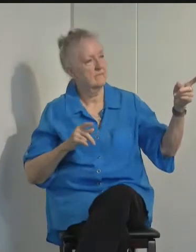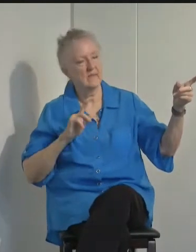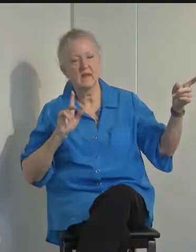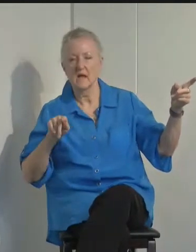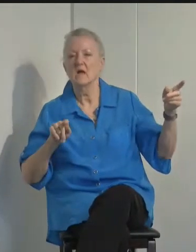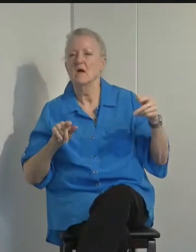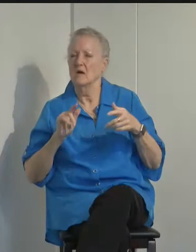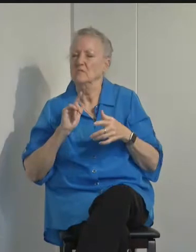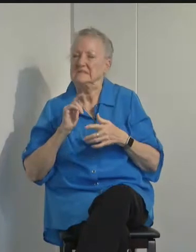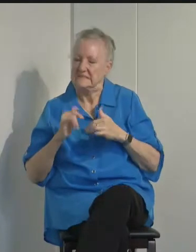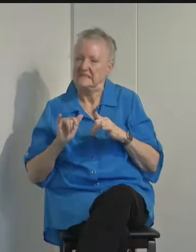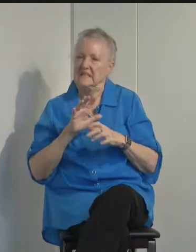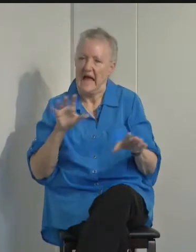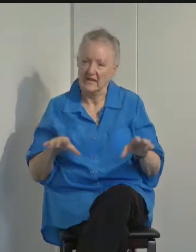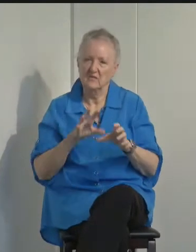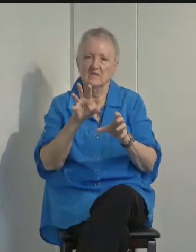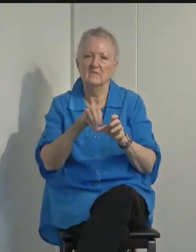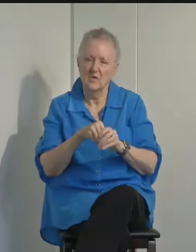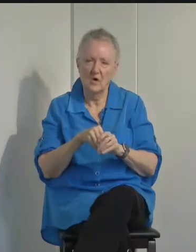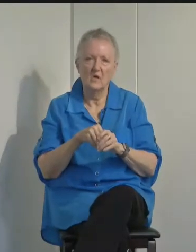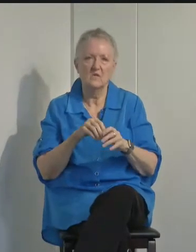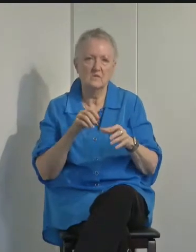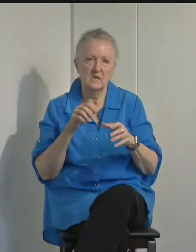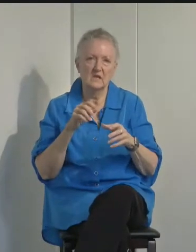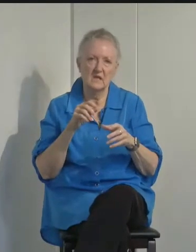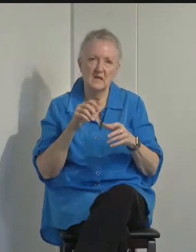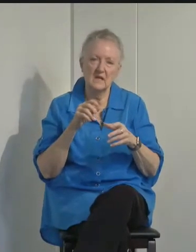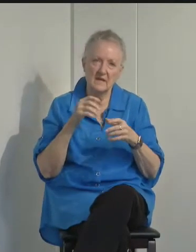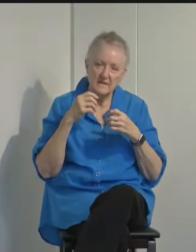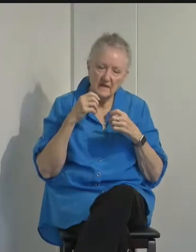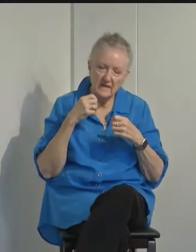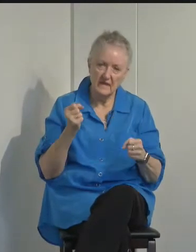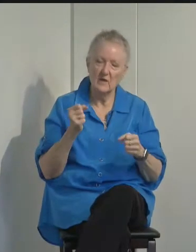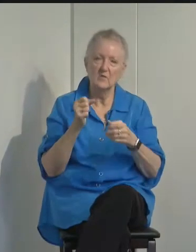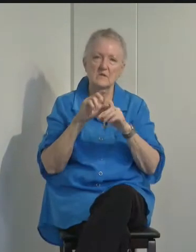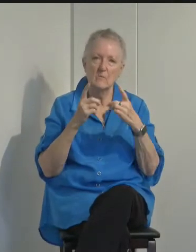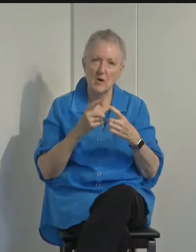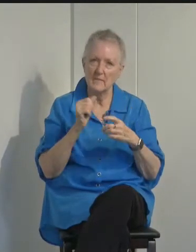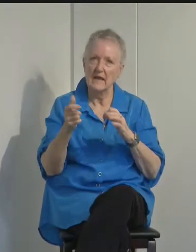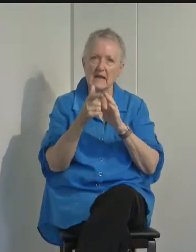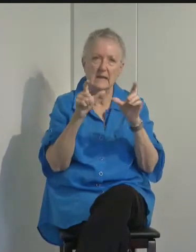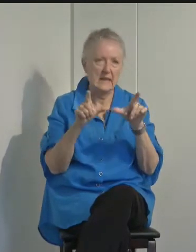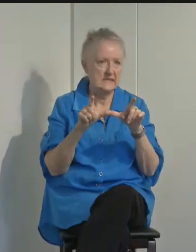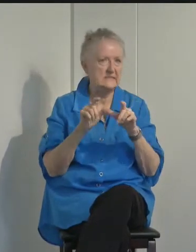obviously, with the state health department and their licensing agency as well.